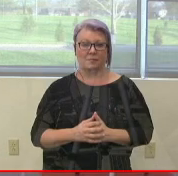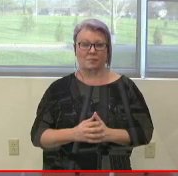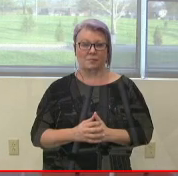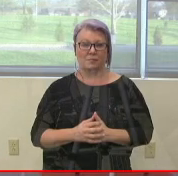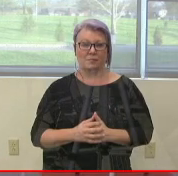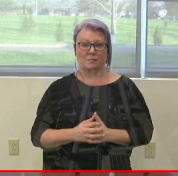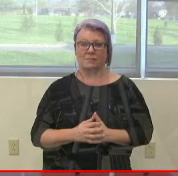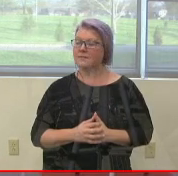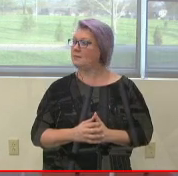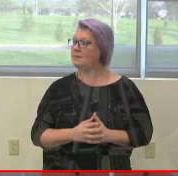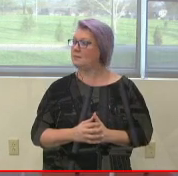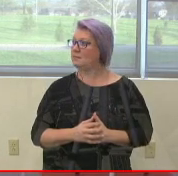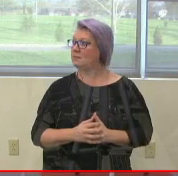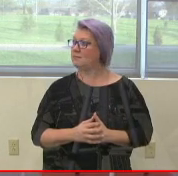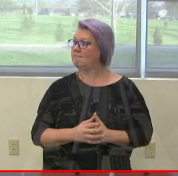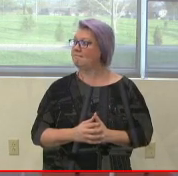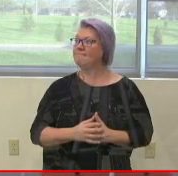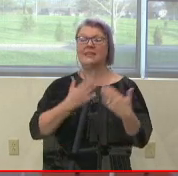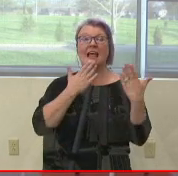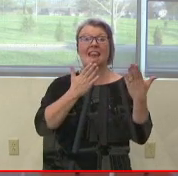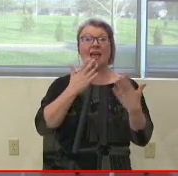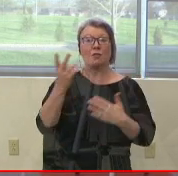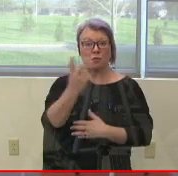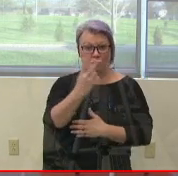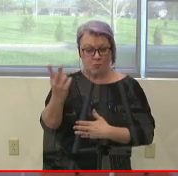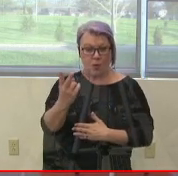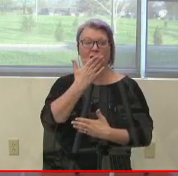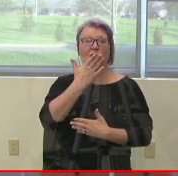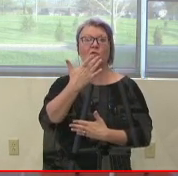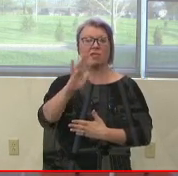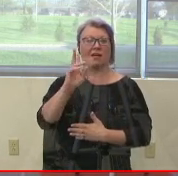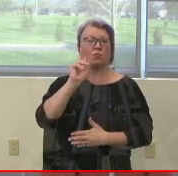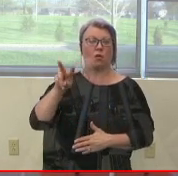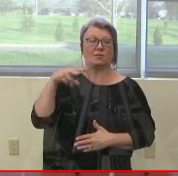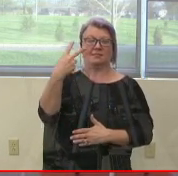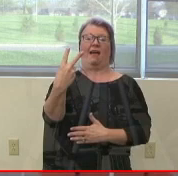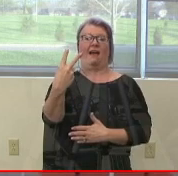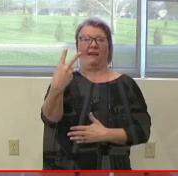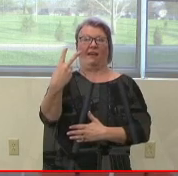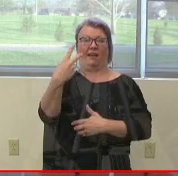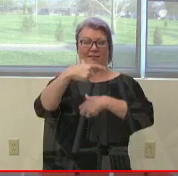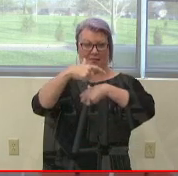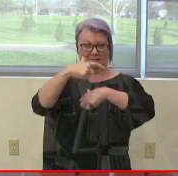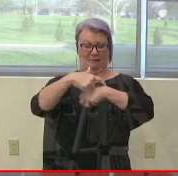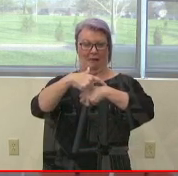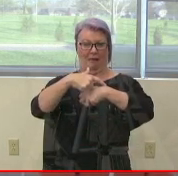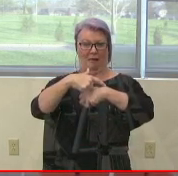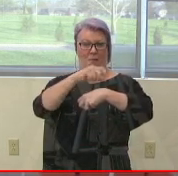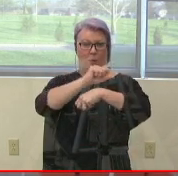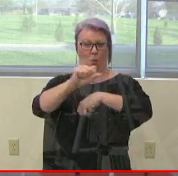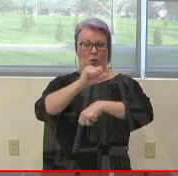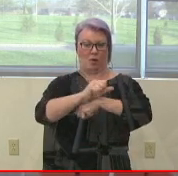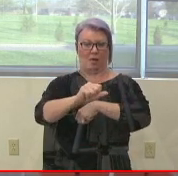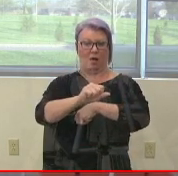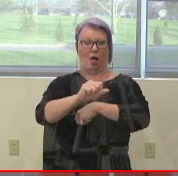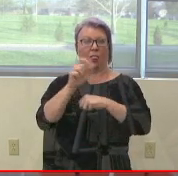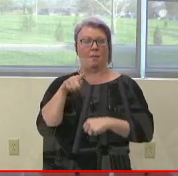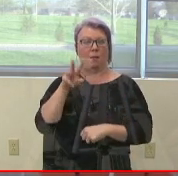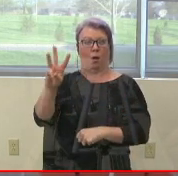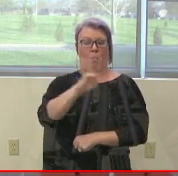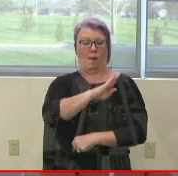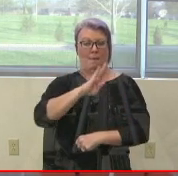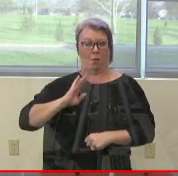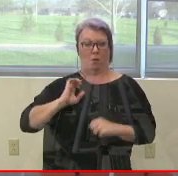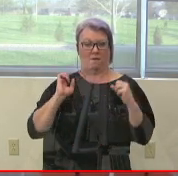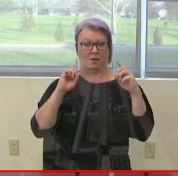Thank you, Mr. Schindler, Mr. Seltzer, and good luck in your second term on the Parkway Board of Education. We'll now move